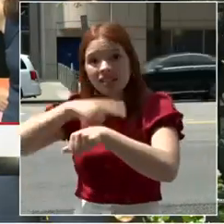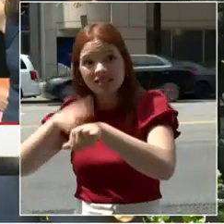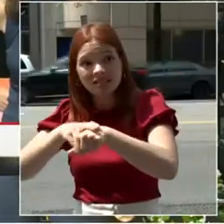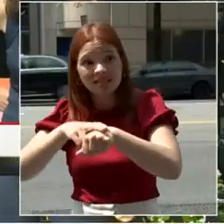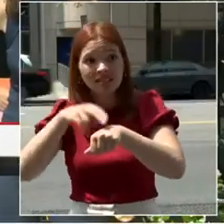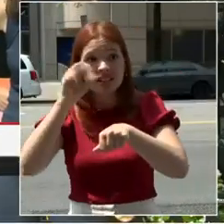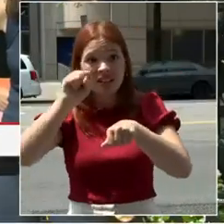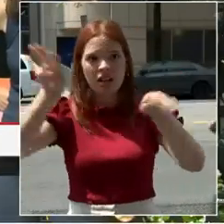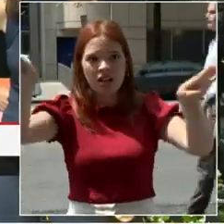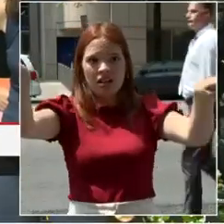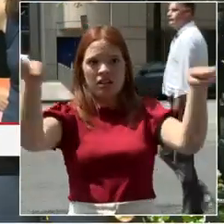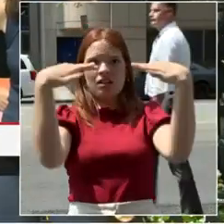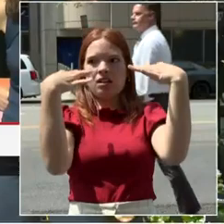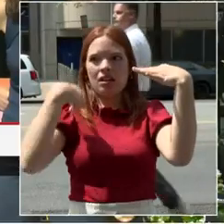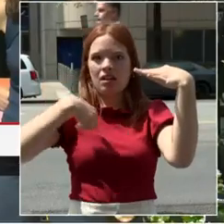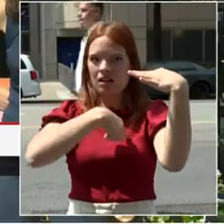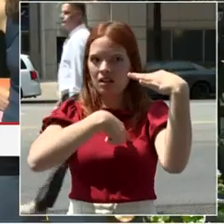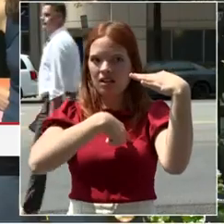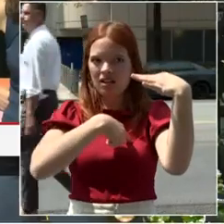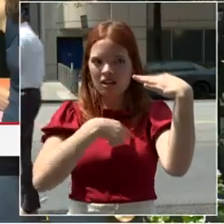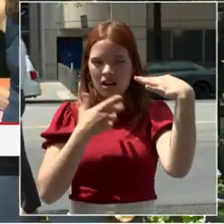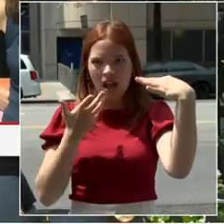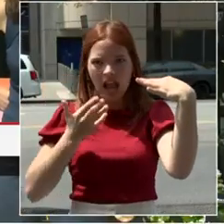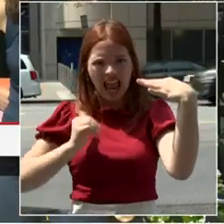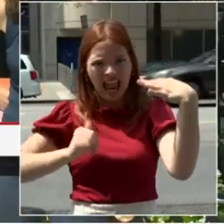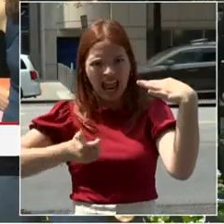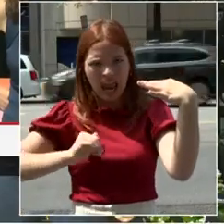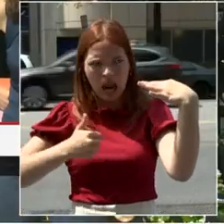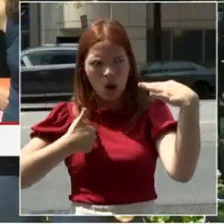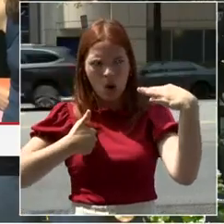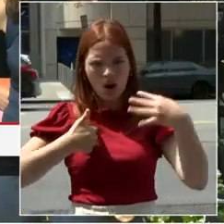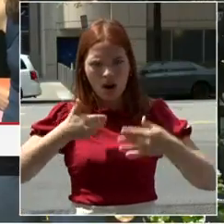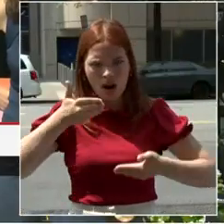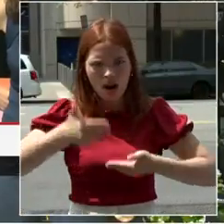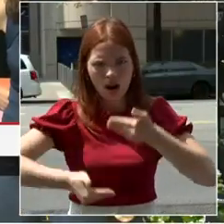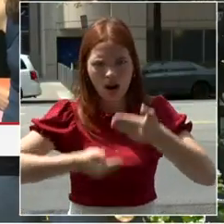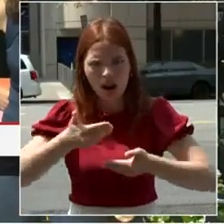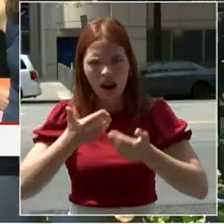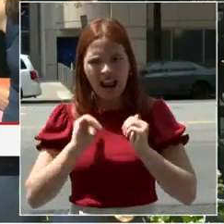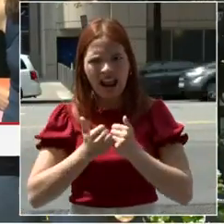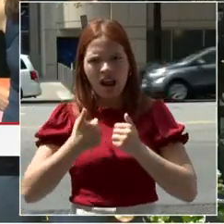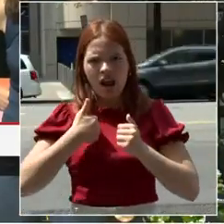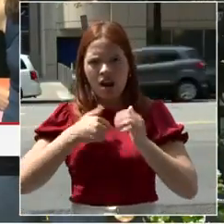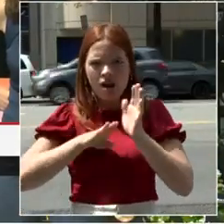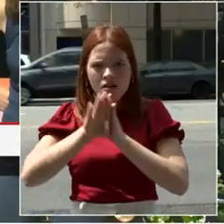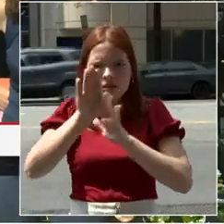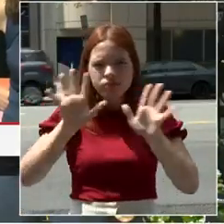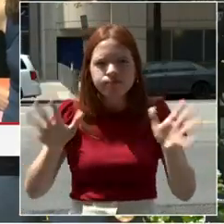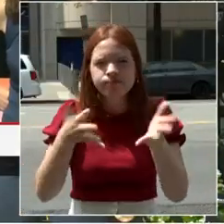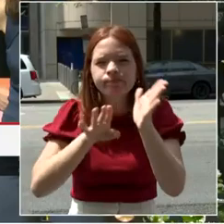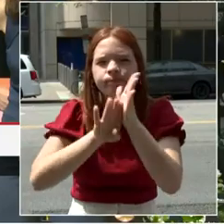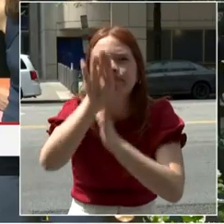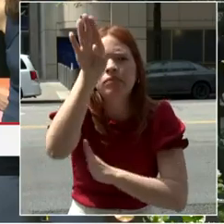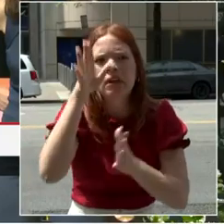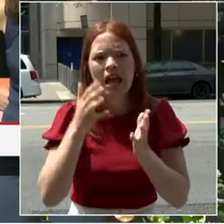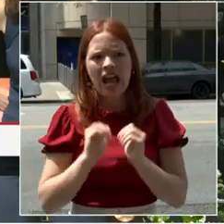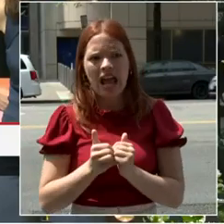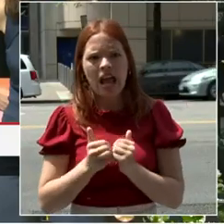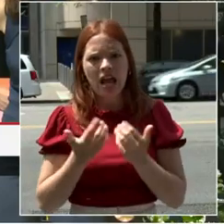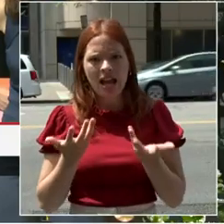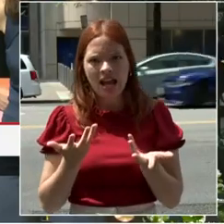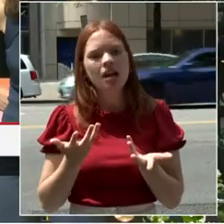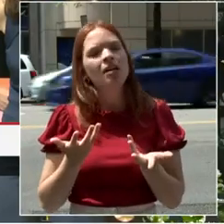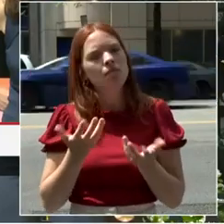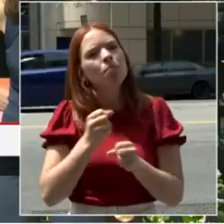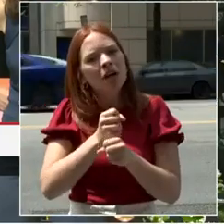forward. And we believe it's our not just our desire, but it's our obligation to make sure that we develop an exciting and a forward thinking and